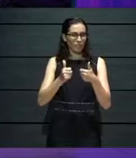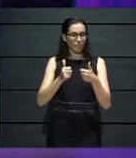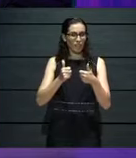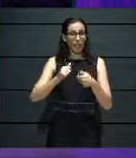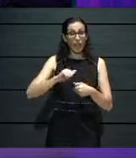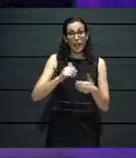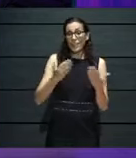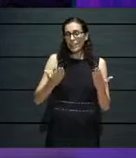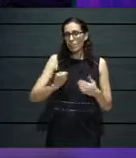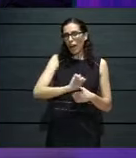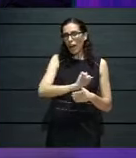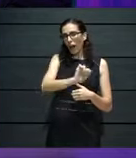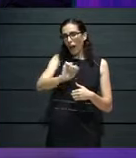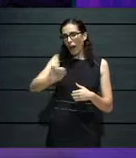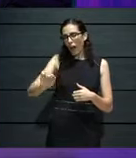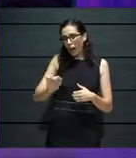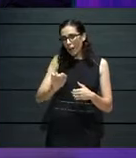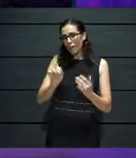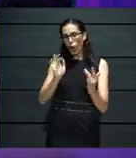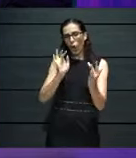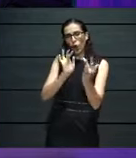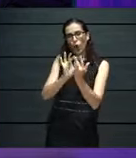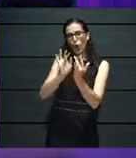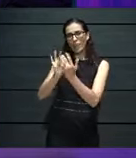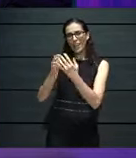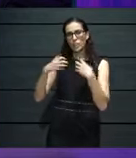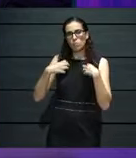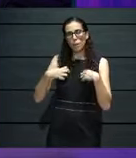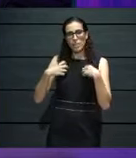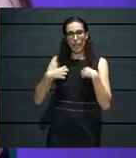engage with school children, with schools.